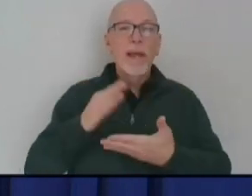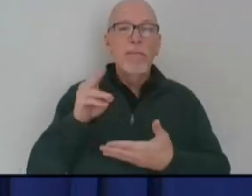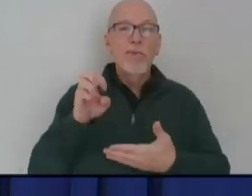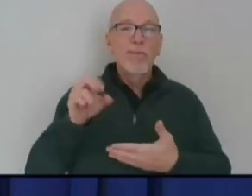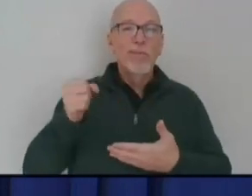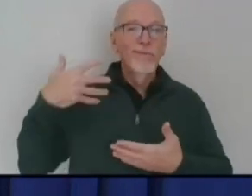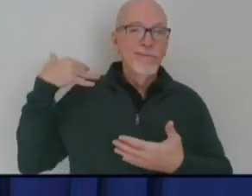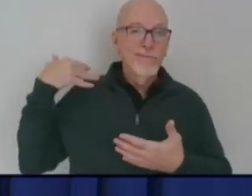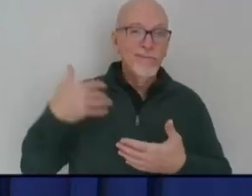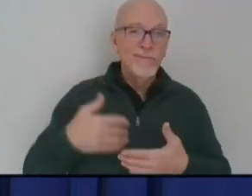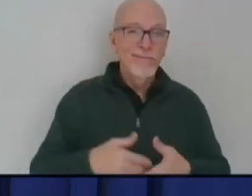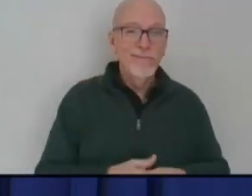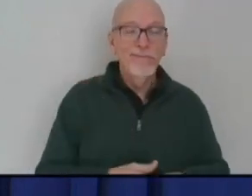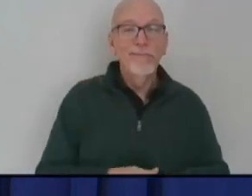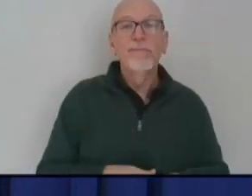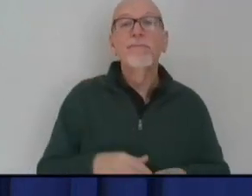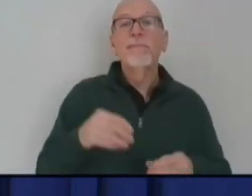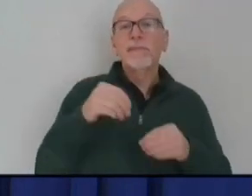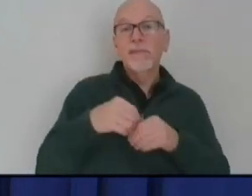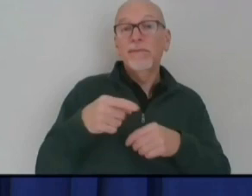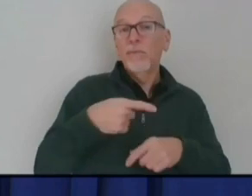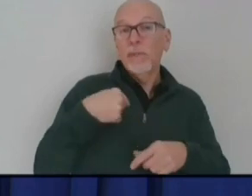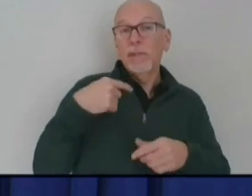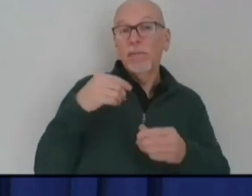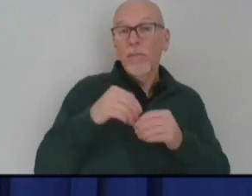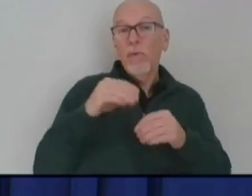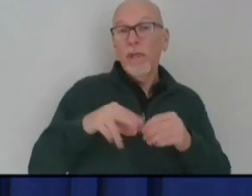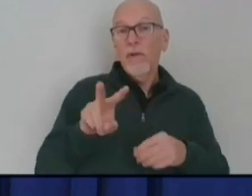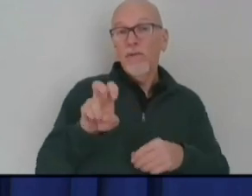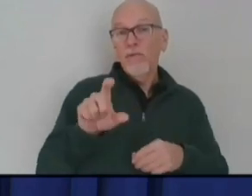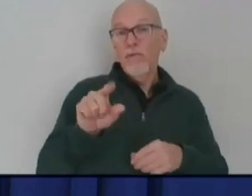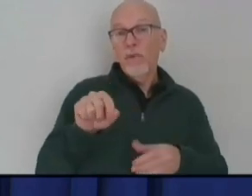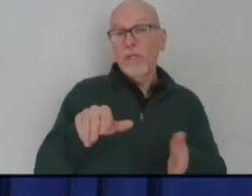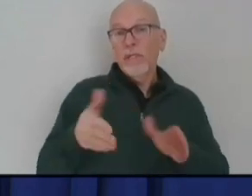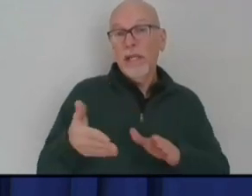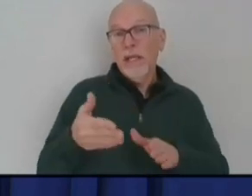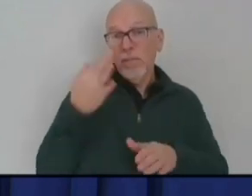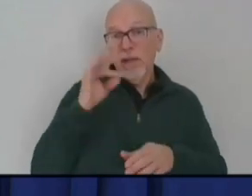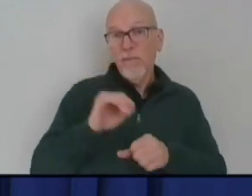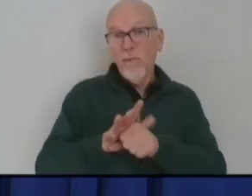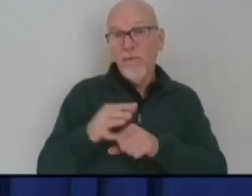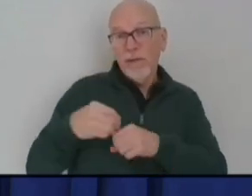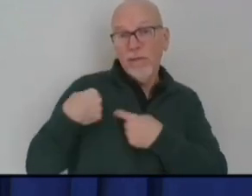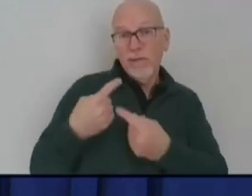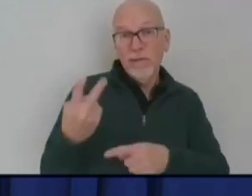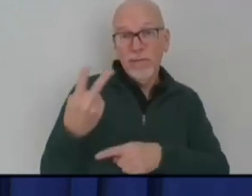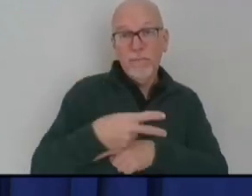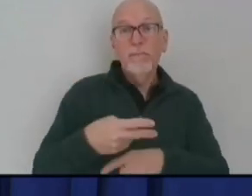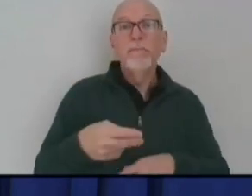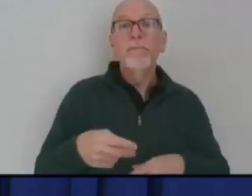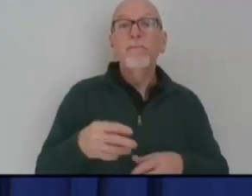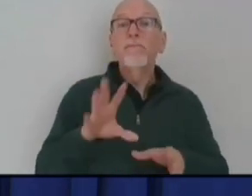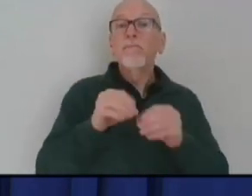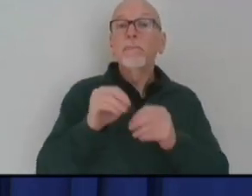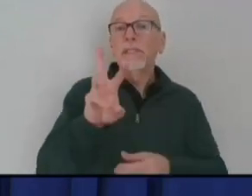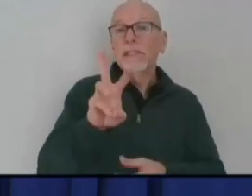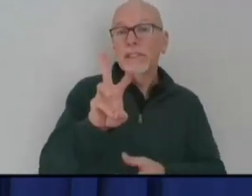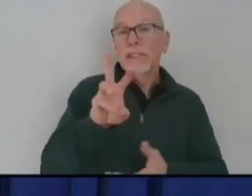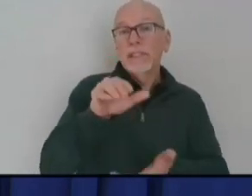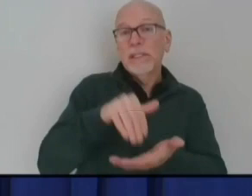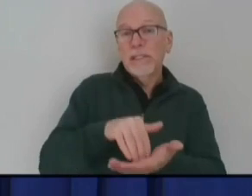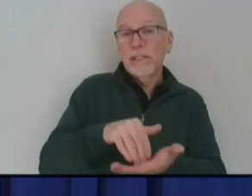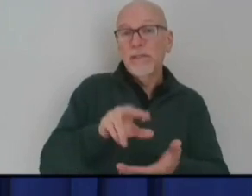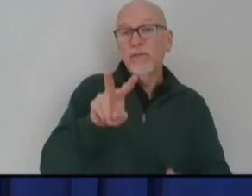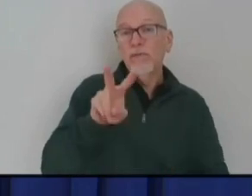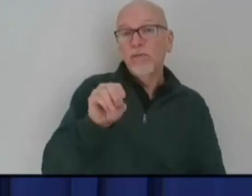two days alone, we have reported more than 220 deaths due to COVID. In total, 6,207